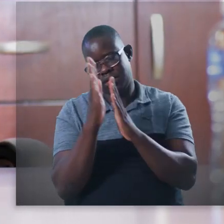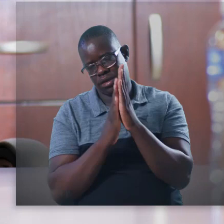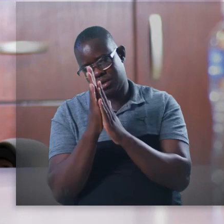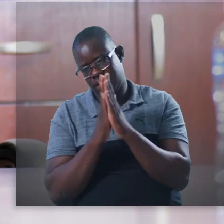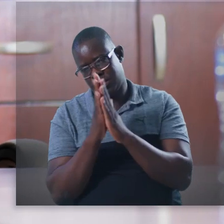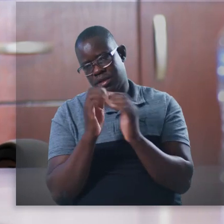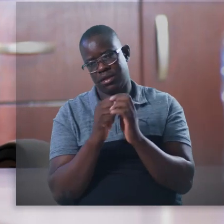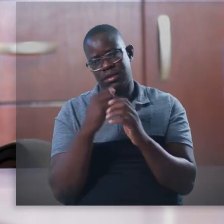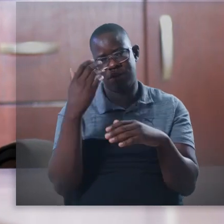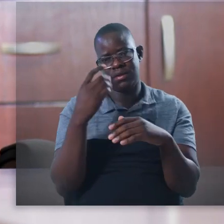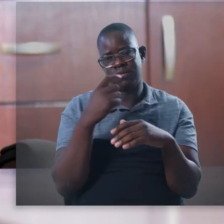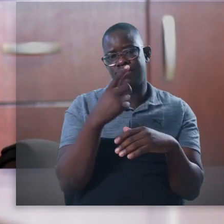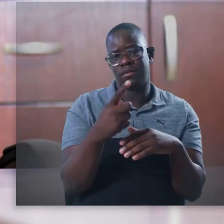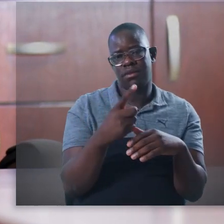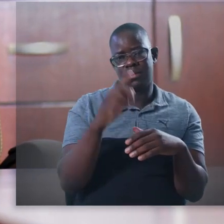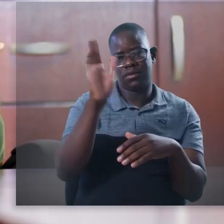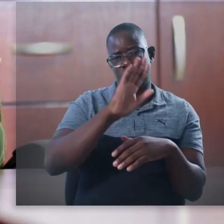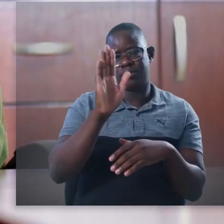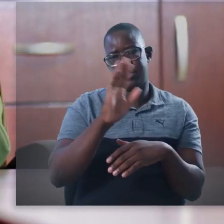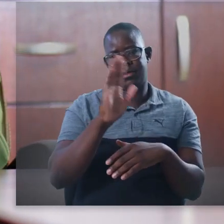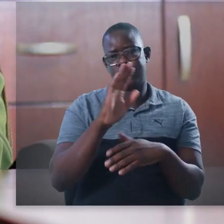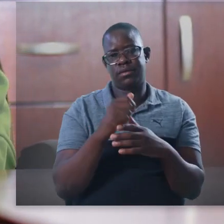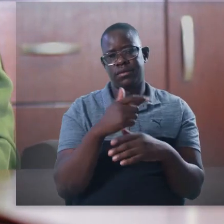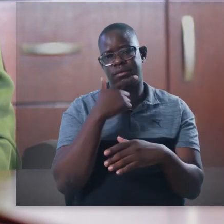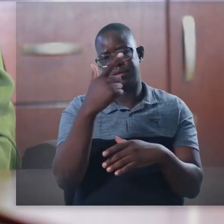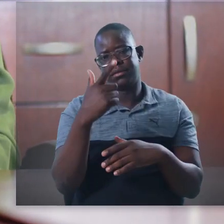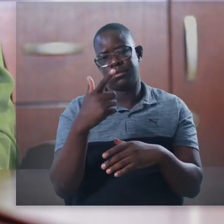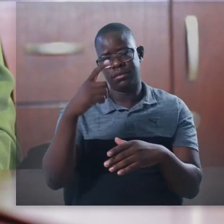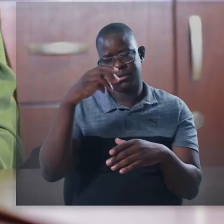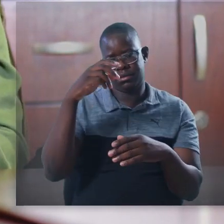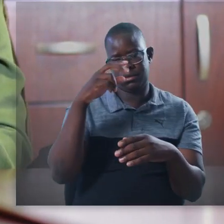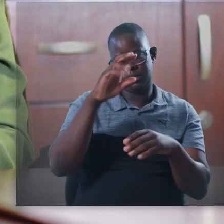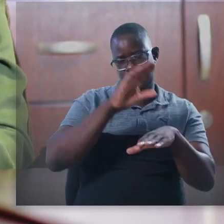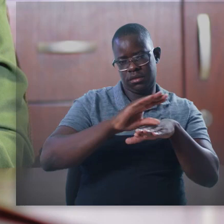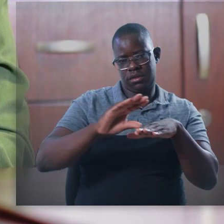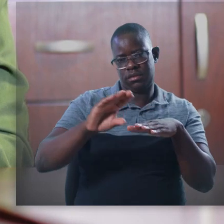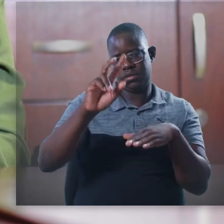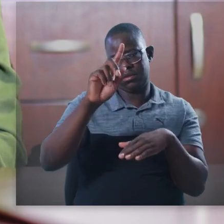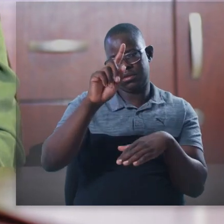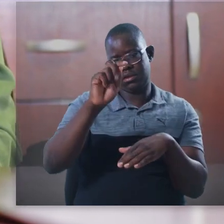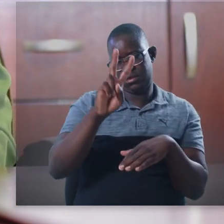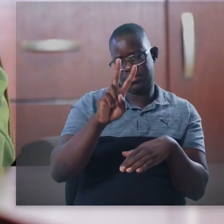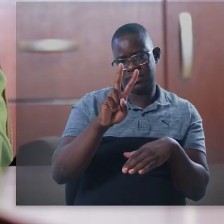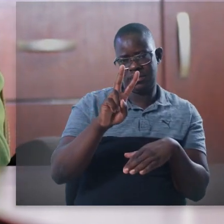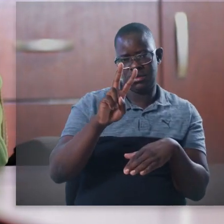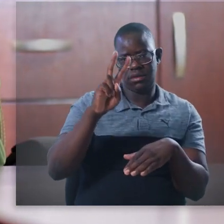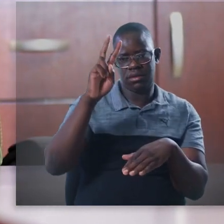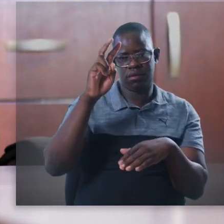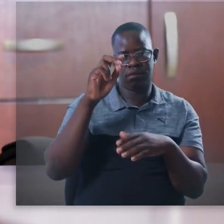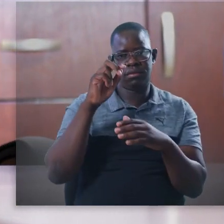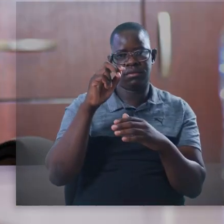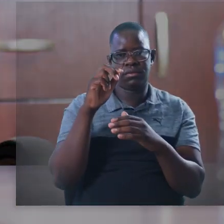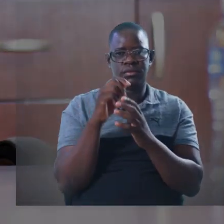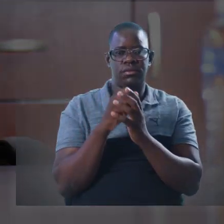discussion was really insightful And with that, we say goodbye Thank you for tuning in to Namcall TV